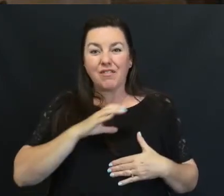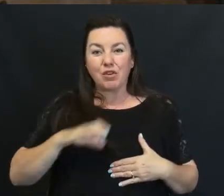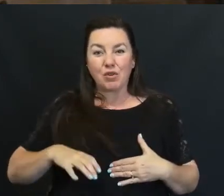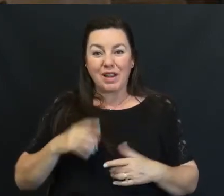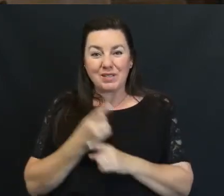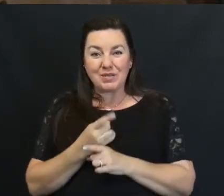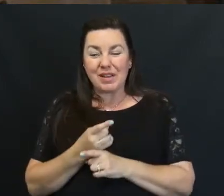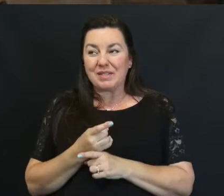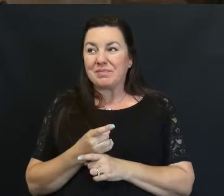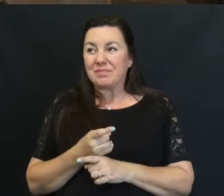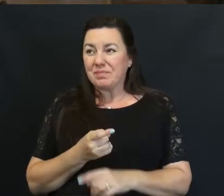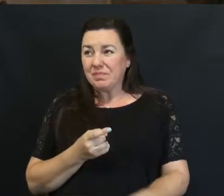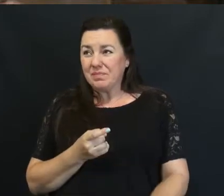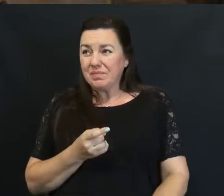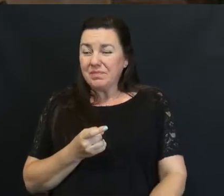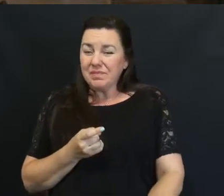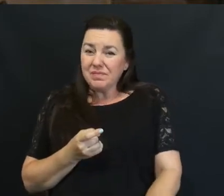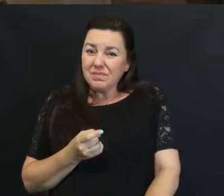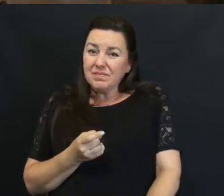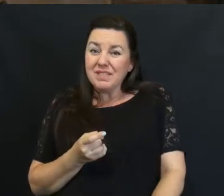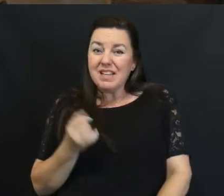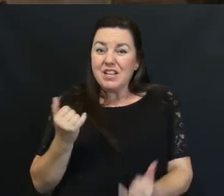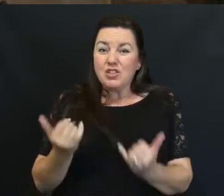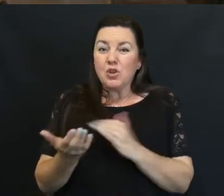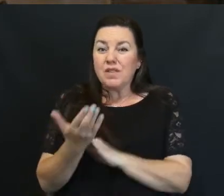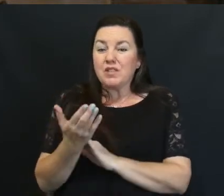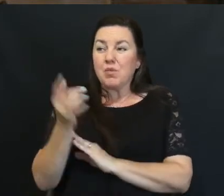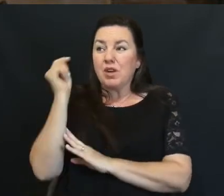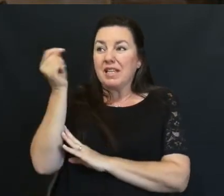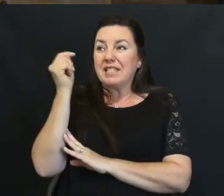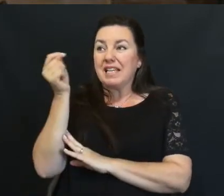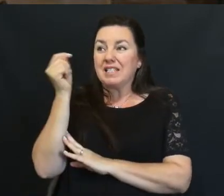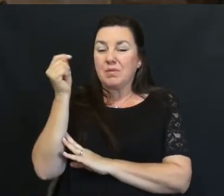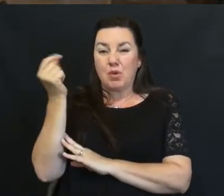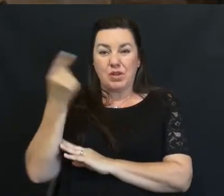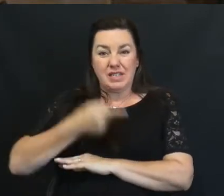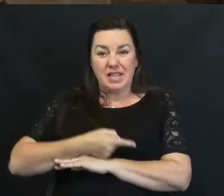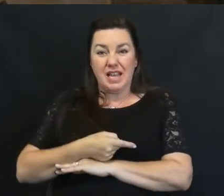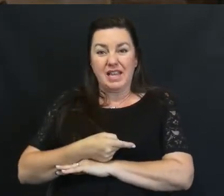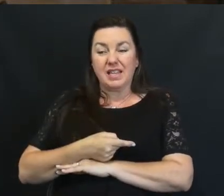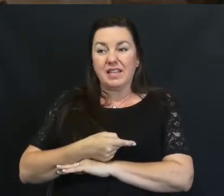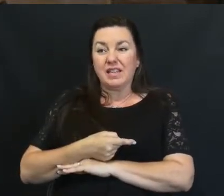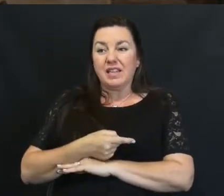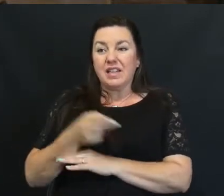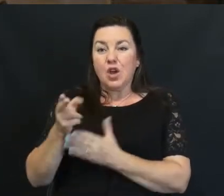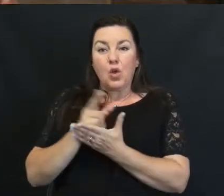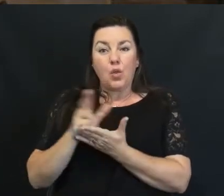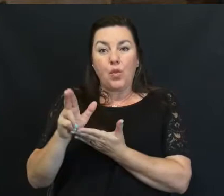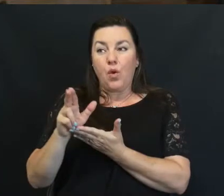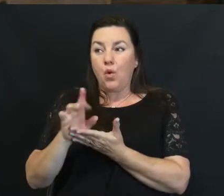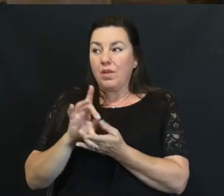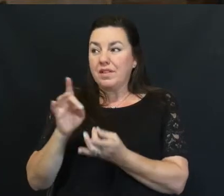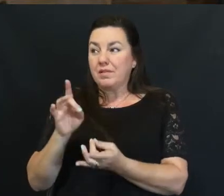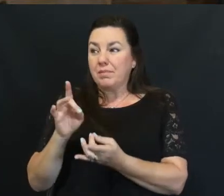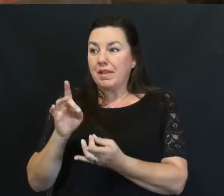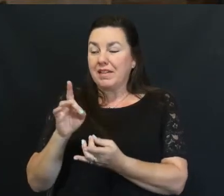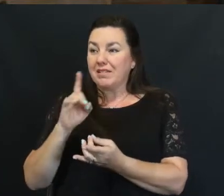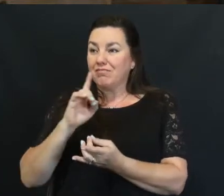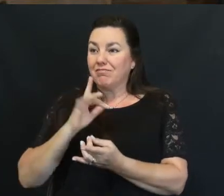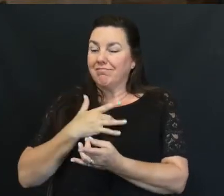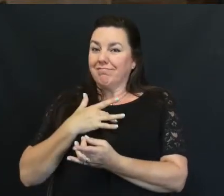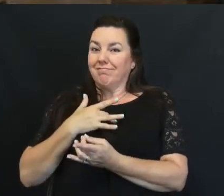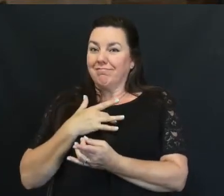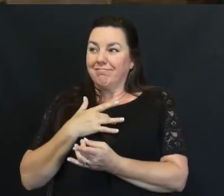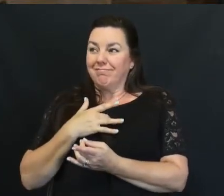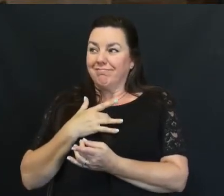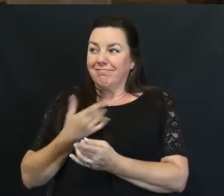So this morning Like I was praying We have testimony day That's where The Holy Spirit is impressed upon People's hearts to